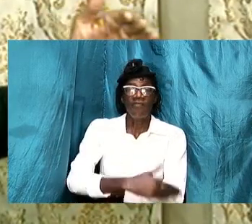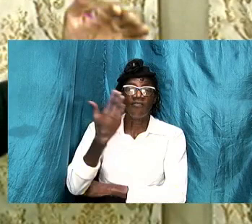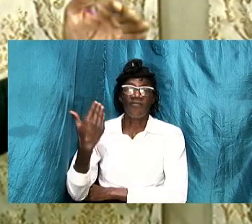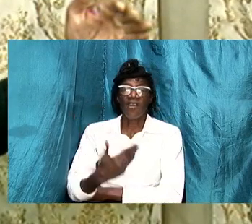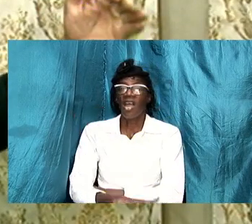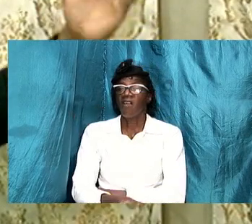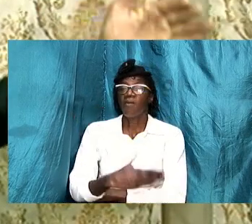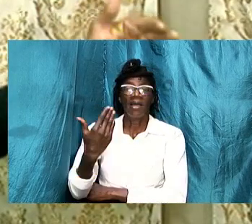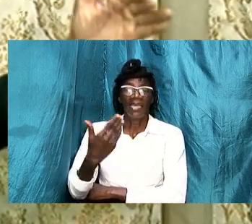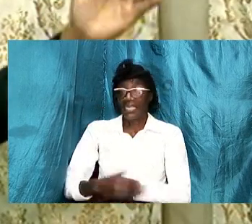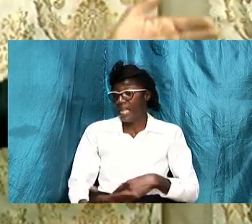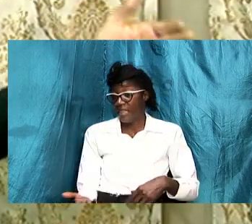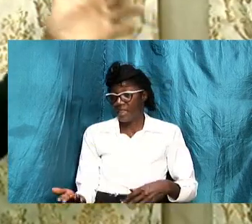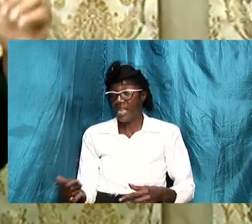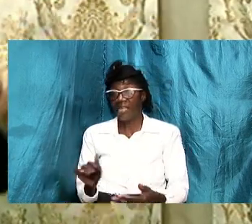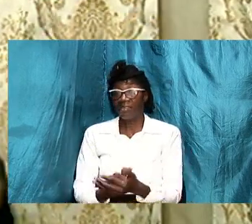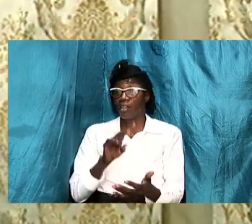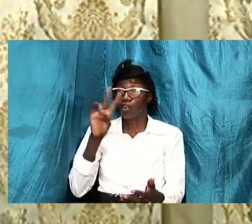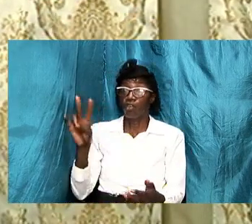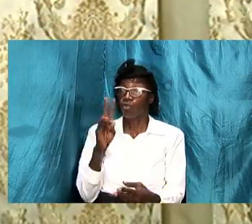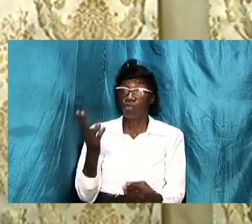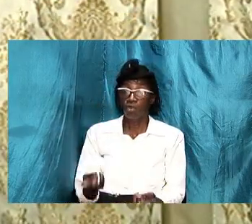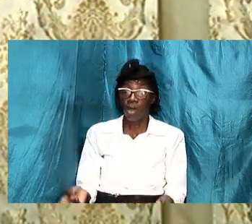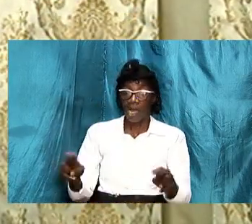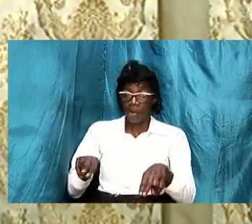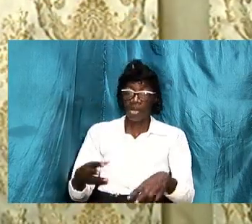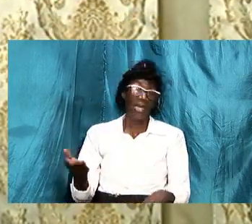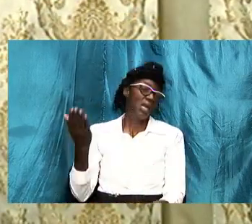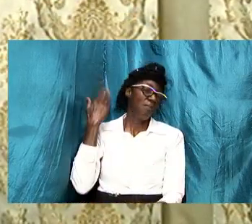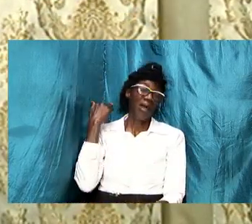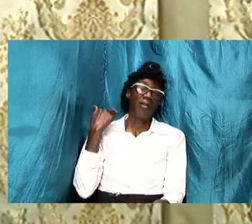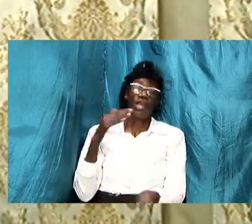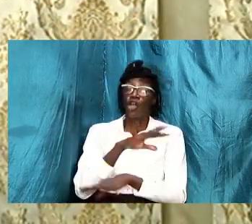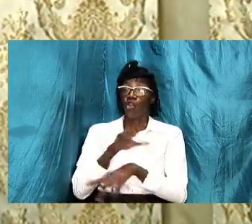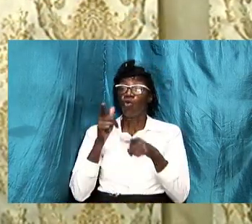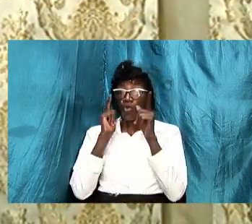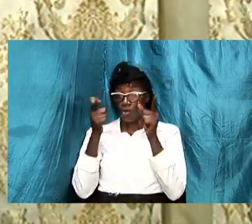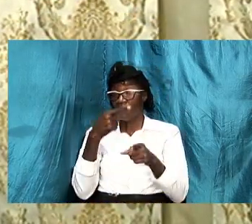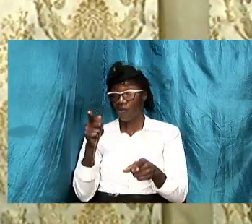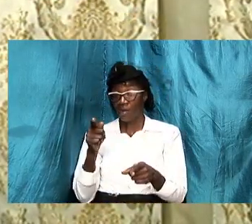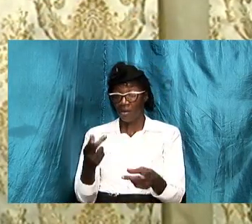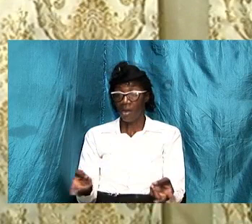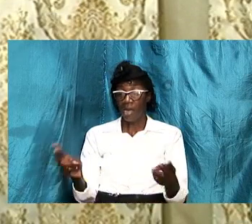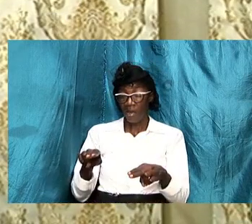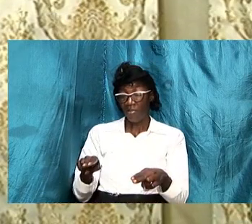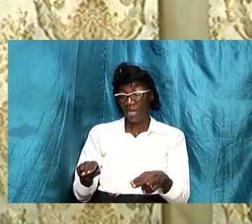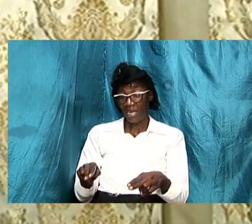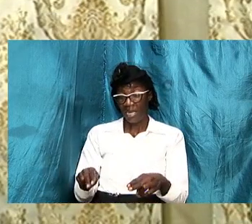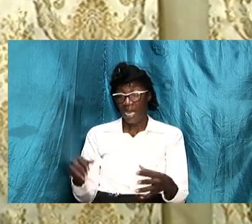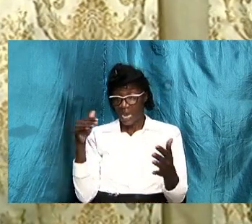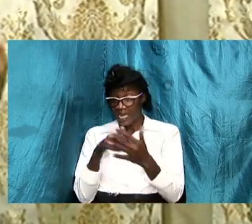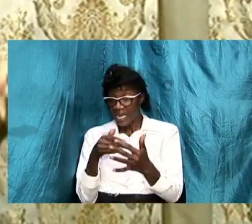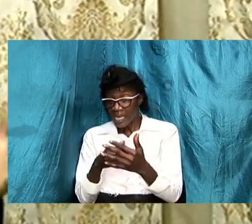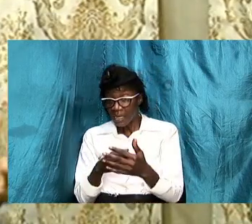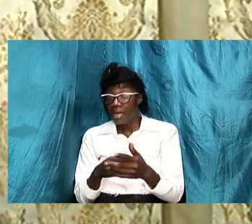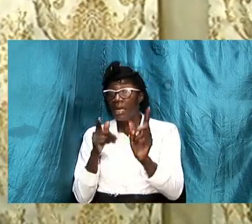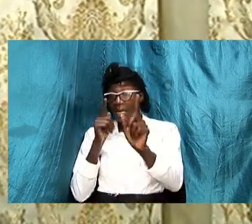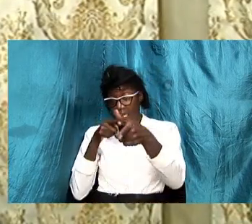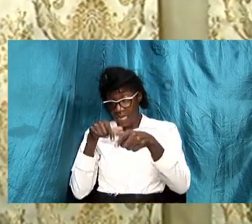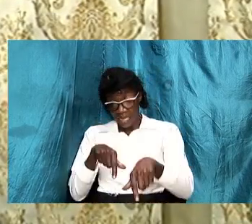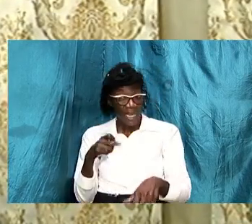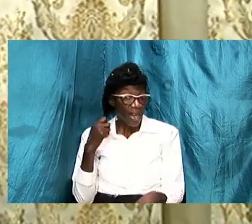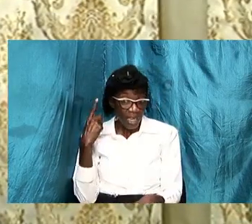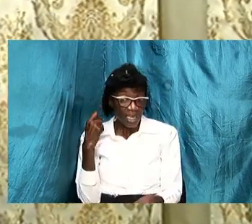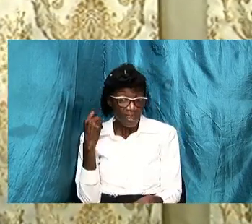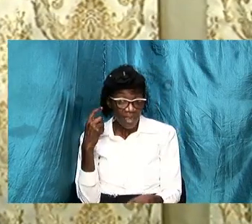to happen back in days of old don't look for it to happen again and i can understand that in many instances i